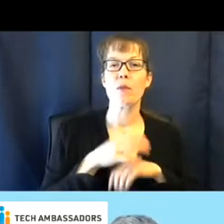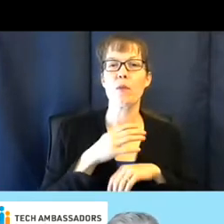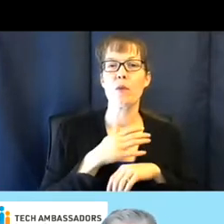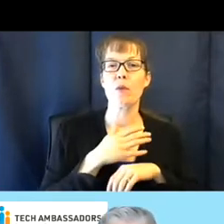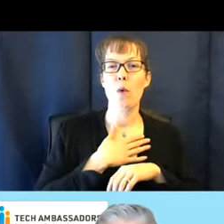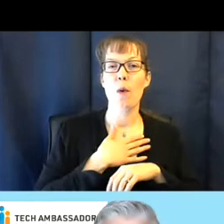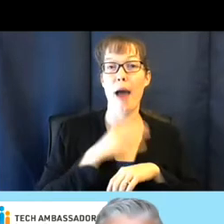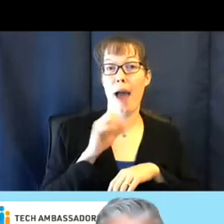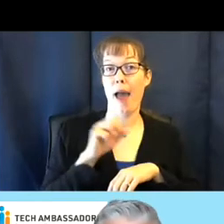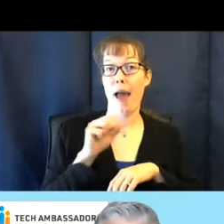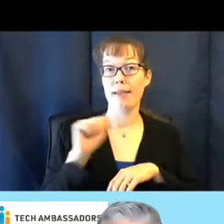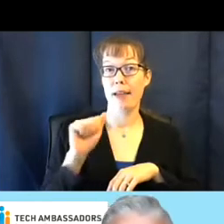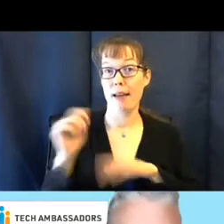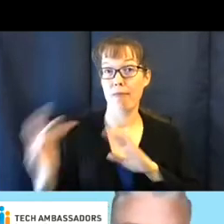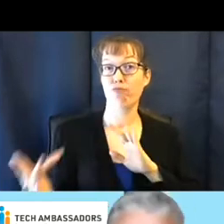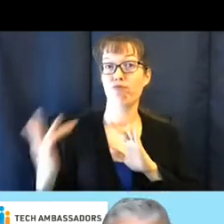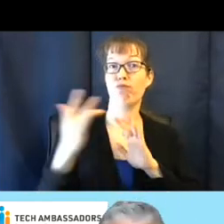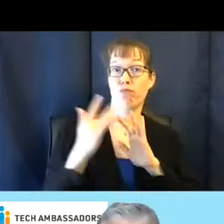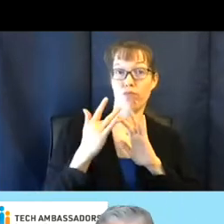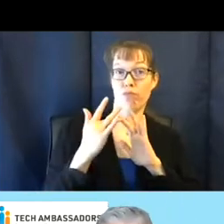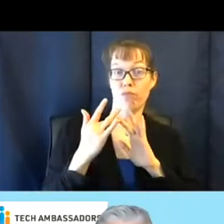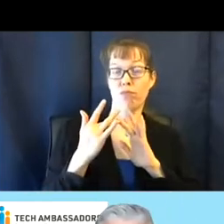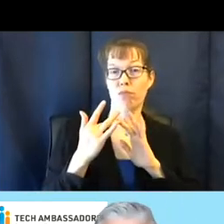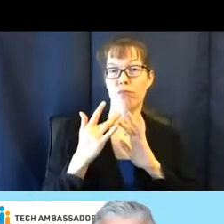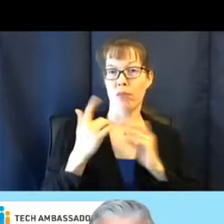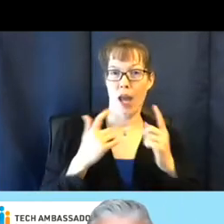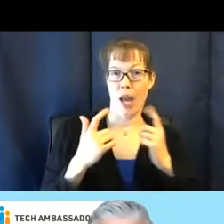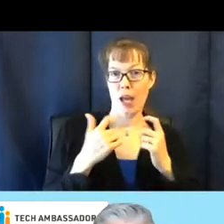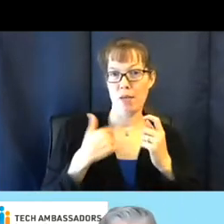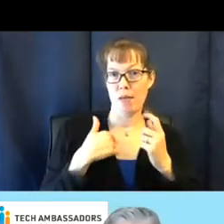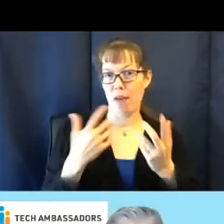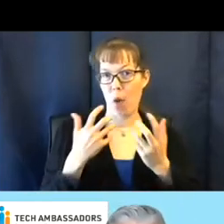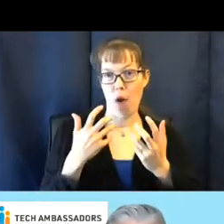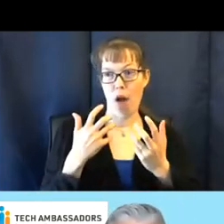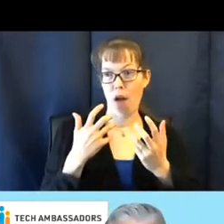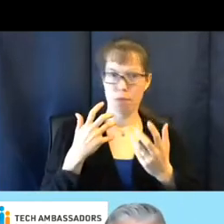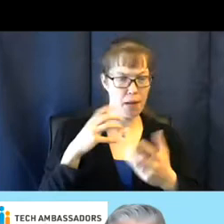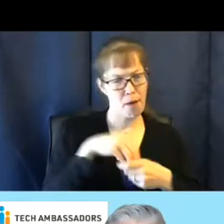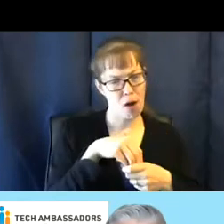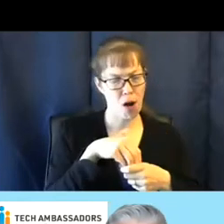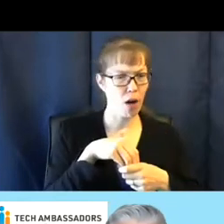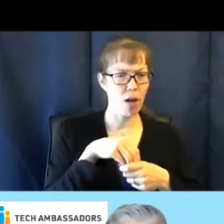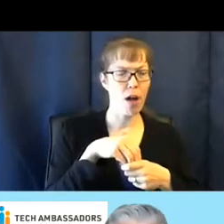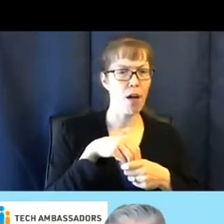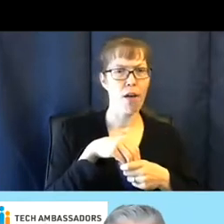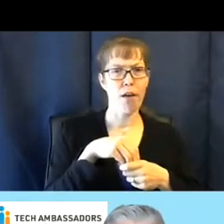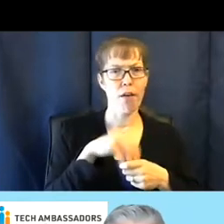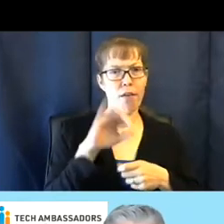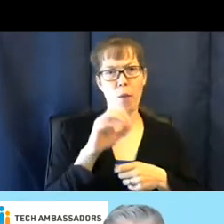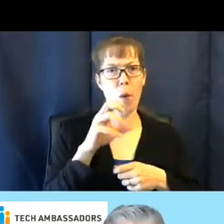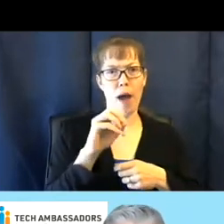contacted me asking me if I want to be part of the Ohio